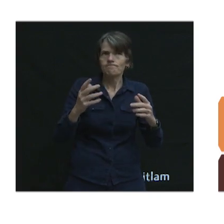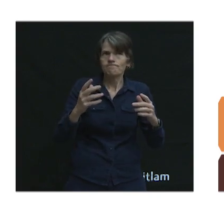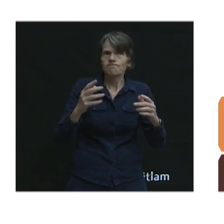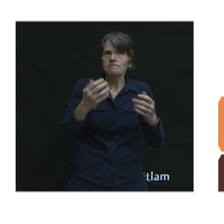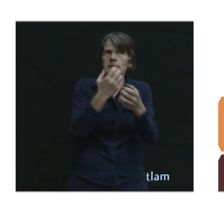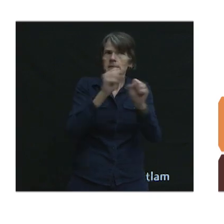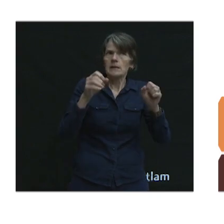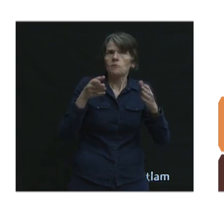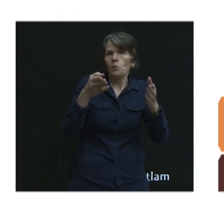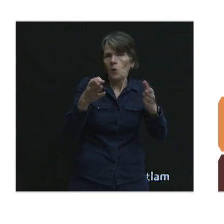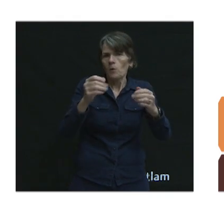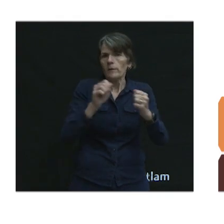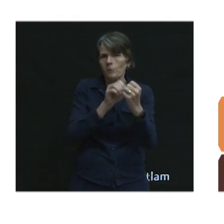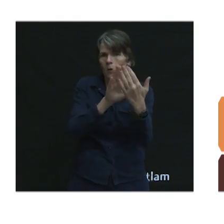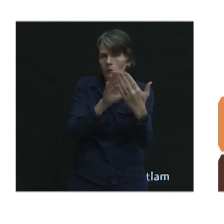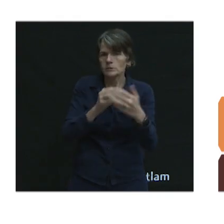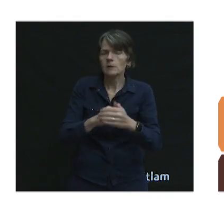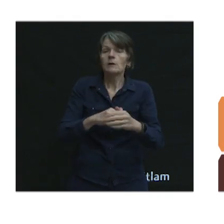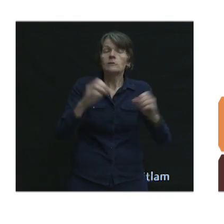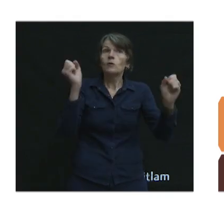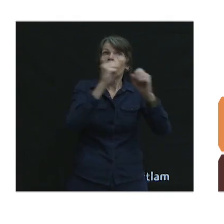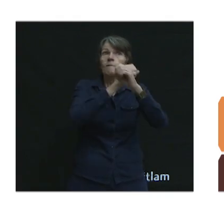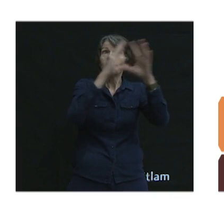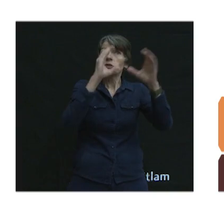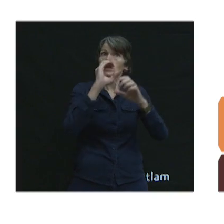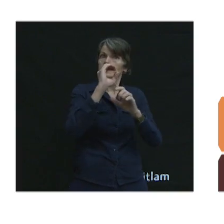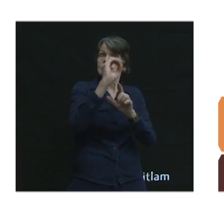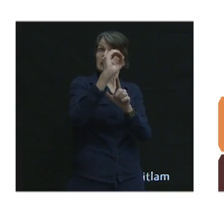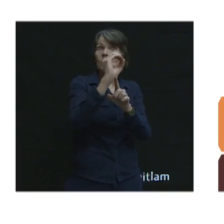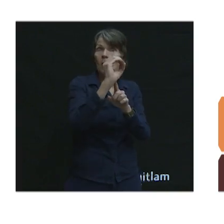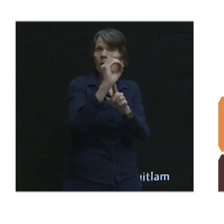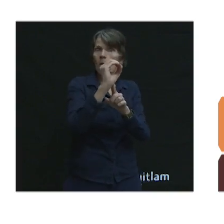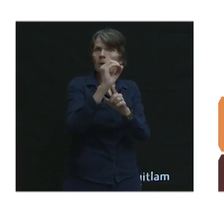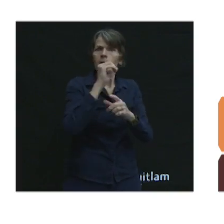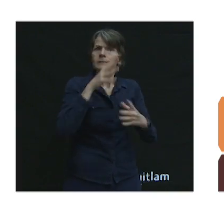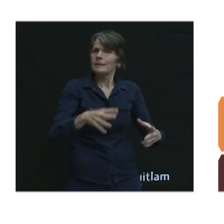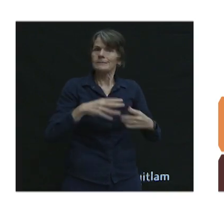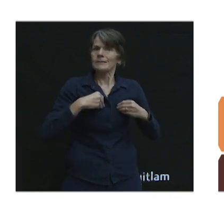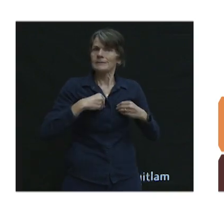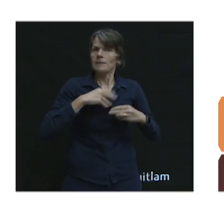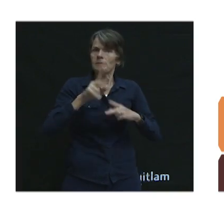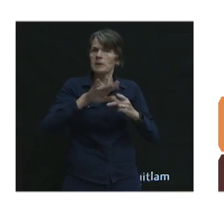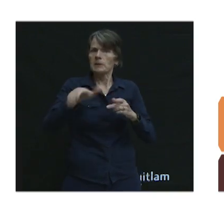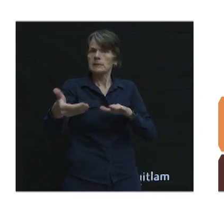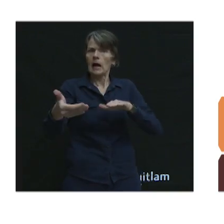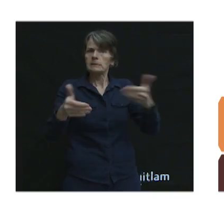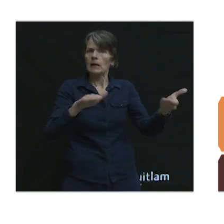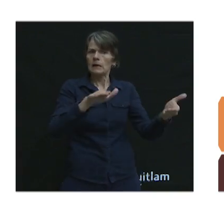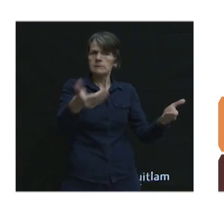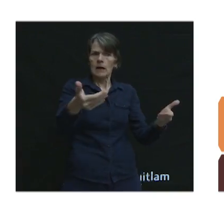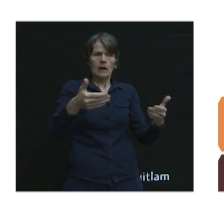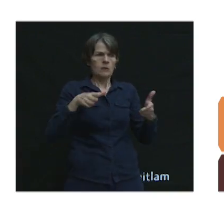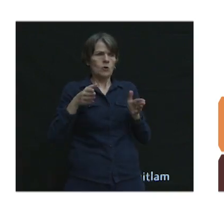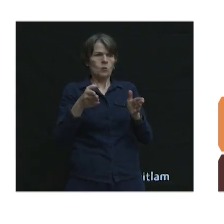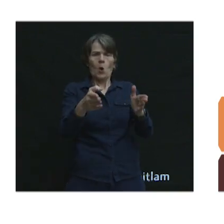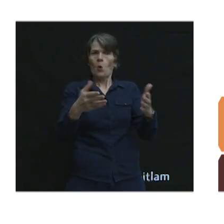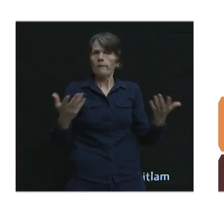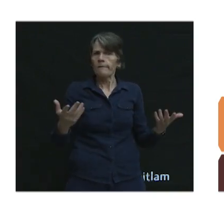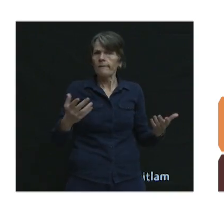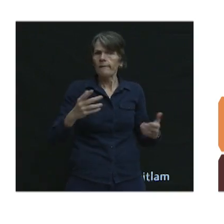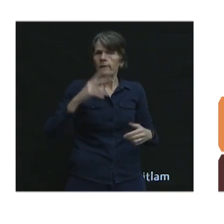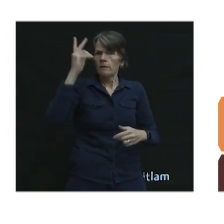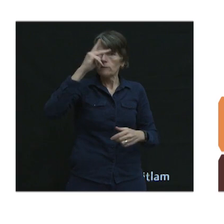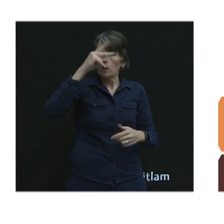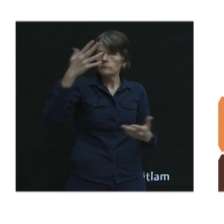system approach. So Vision Zero doesn't accept a road toll. In fact, the philosophy of Vision Zero is that road